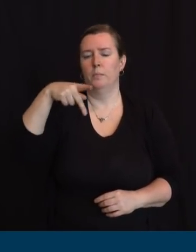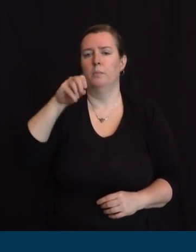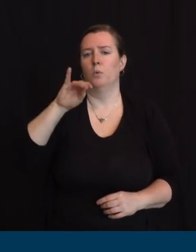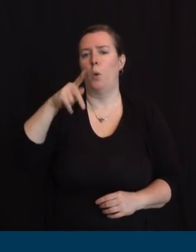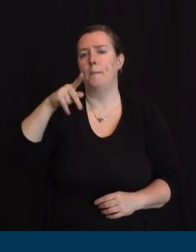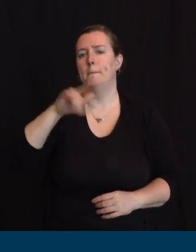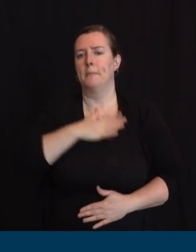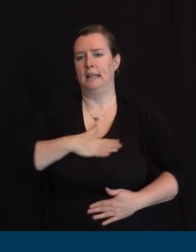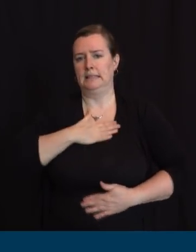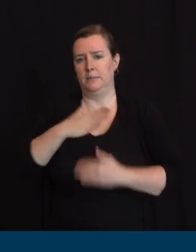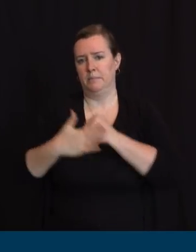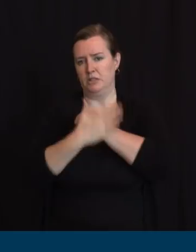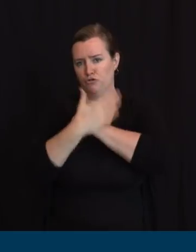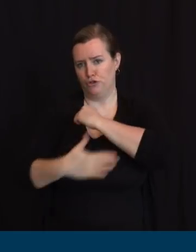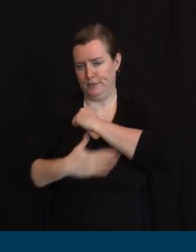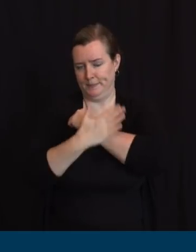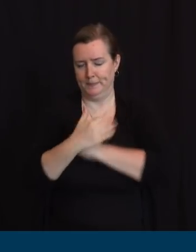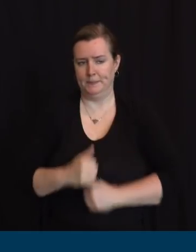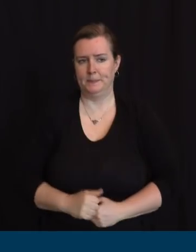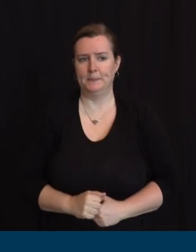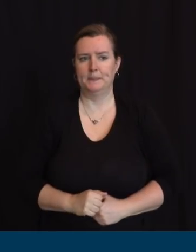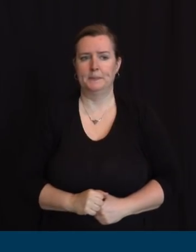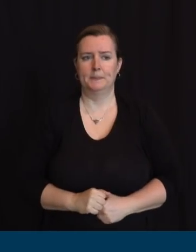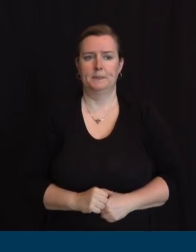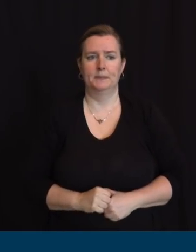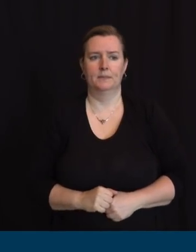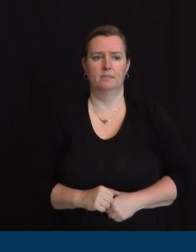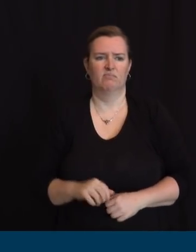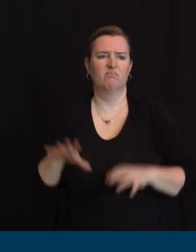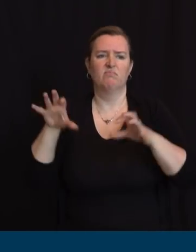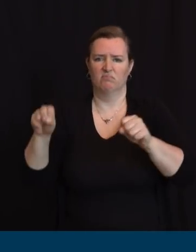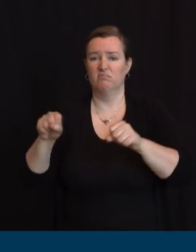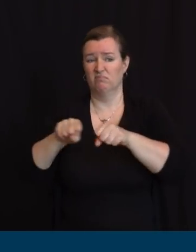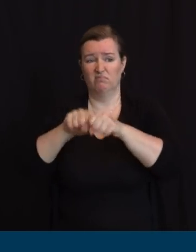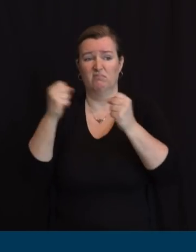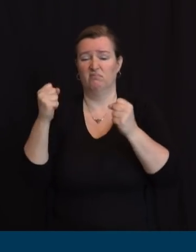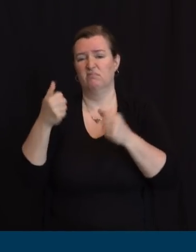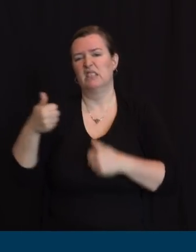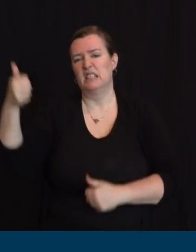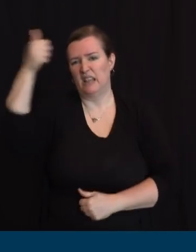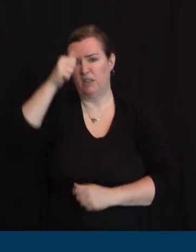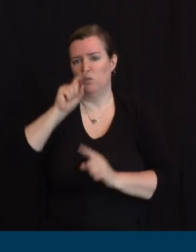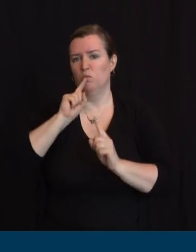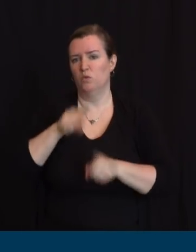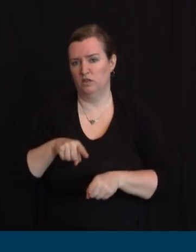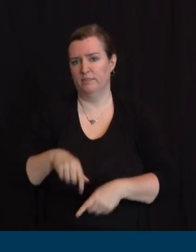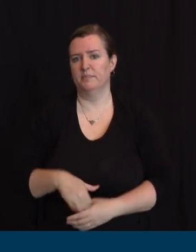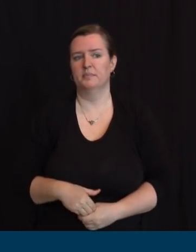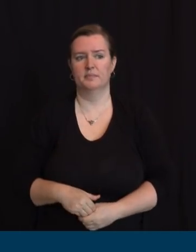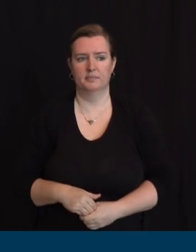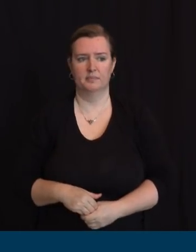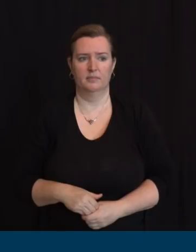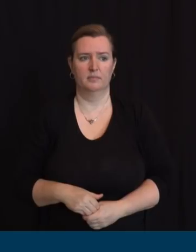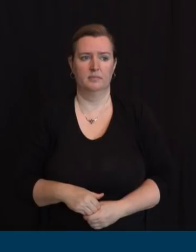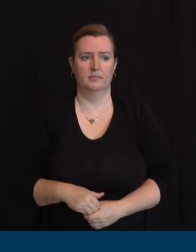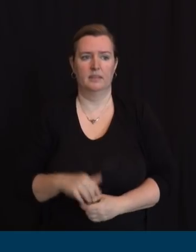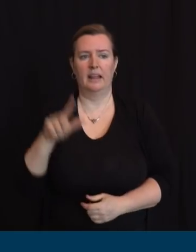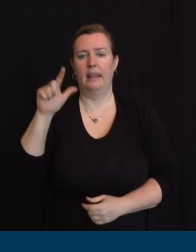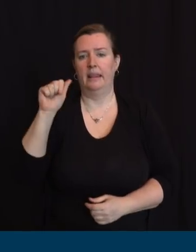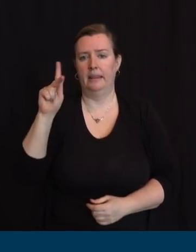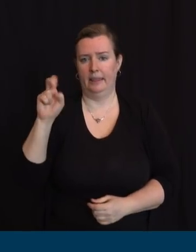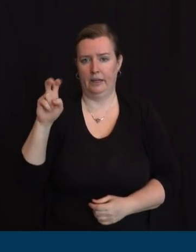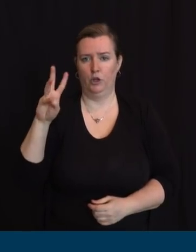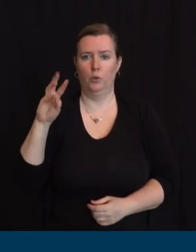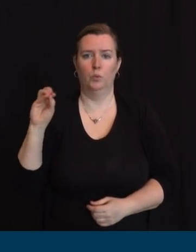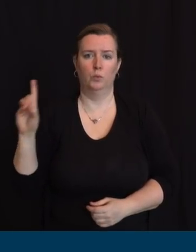which was in violation of the executive order. In Lakewood, a subject was citing for operating a business, namely 20 or more people were